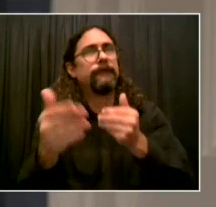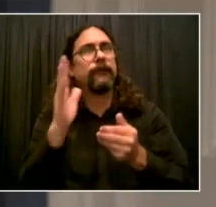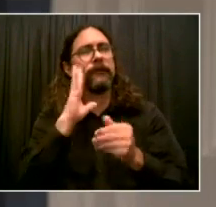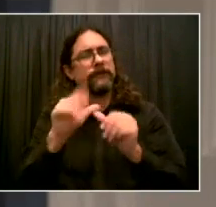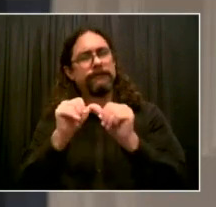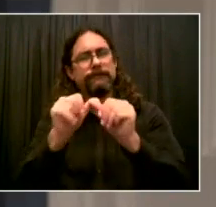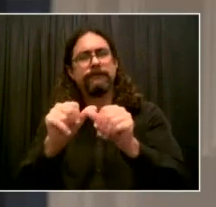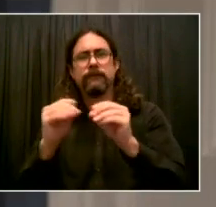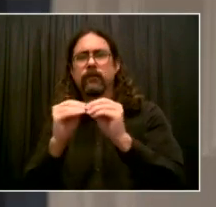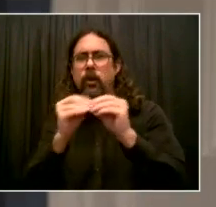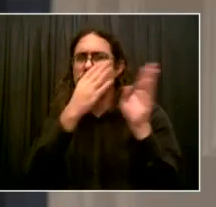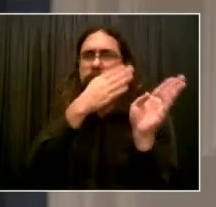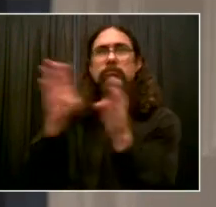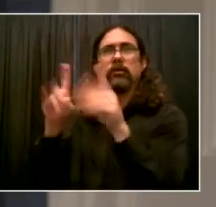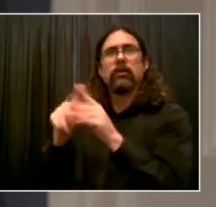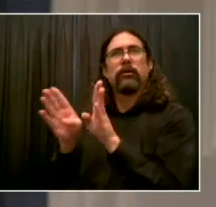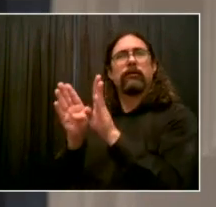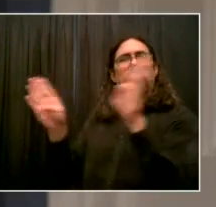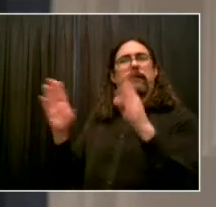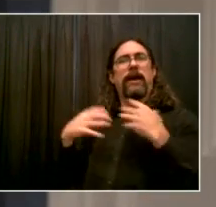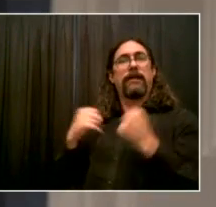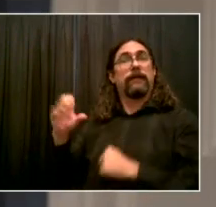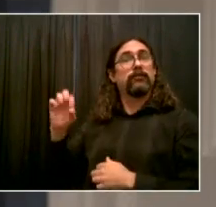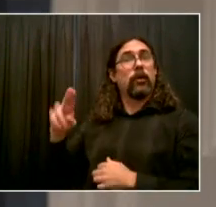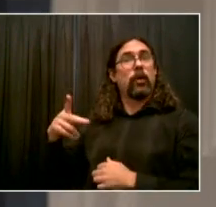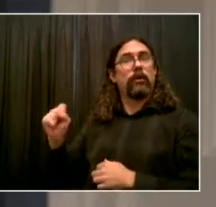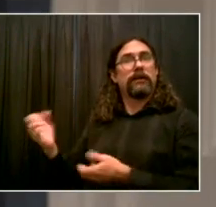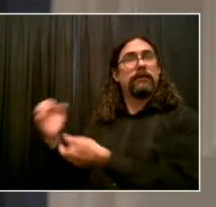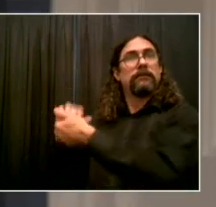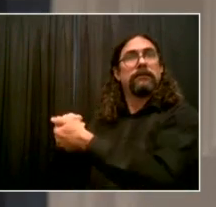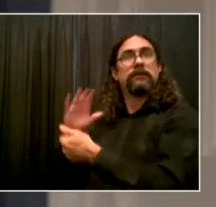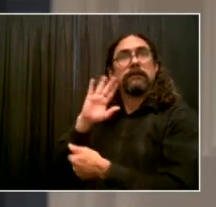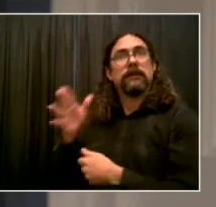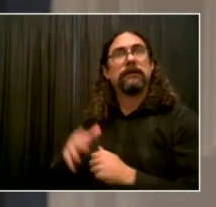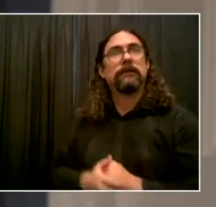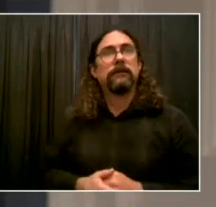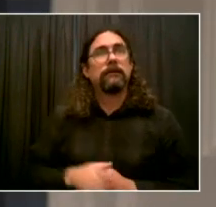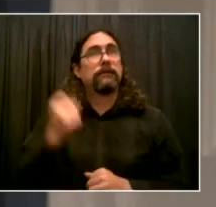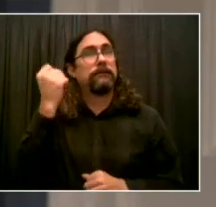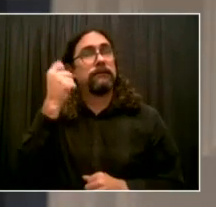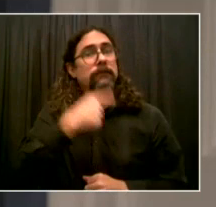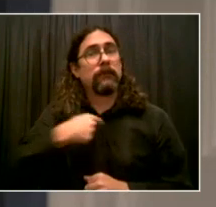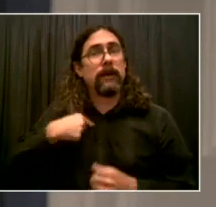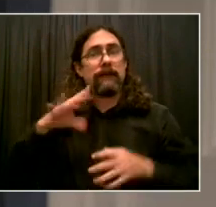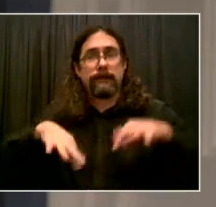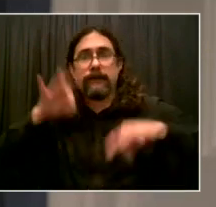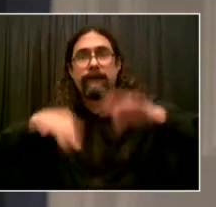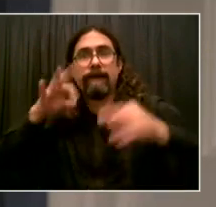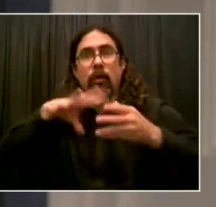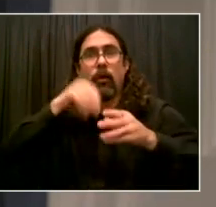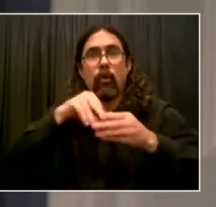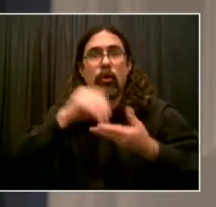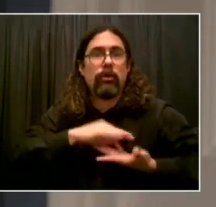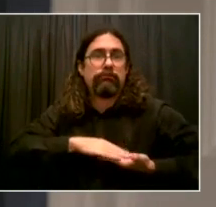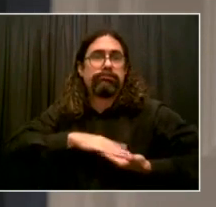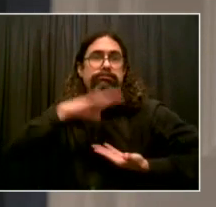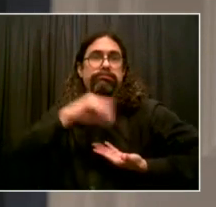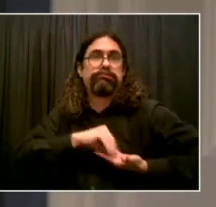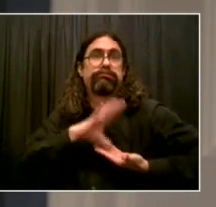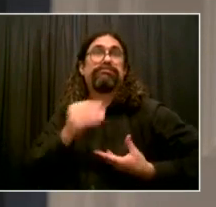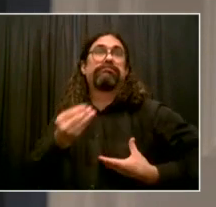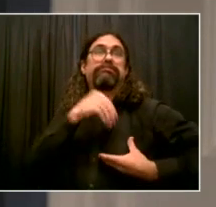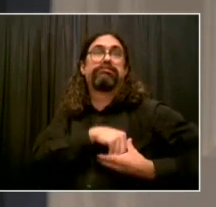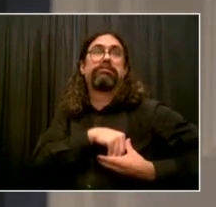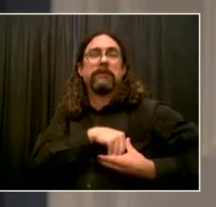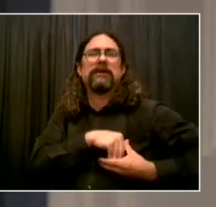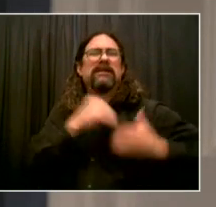that our contact tracers have built over the last year to become effective community health workers. Now, I'm a primary care doctor